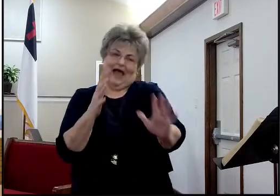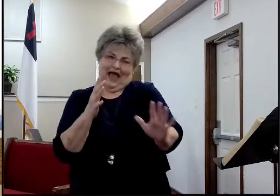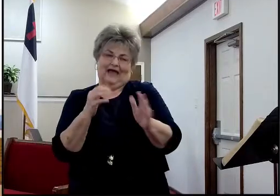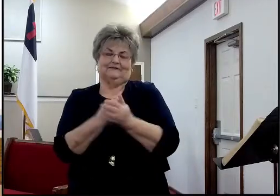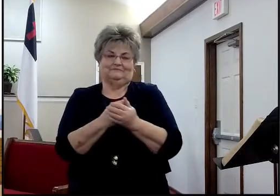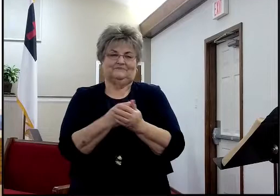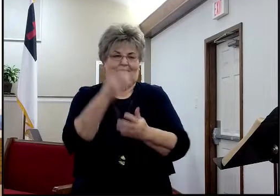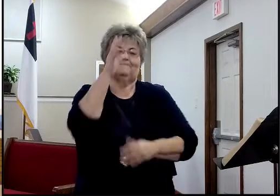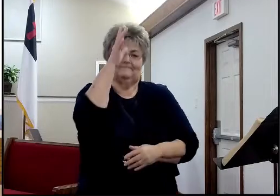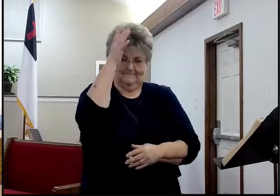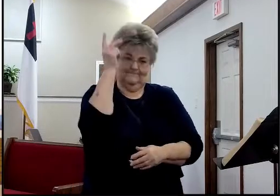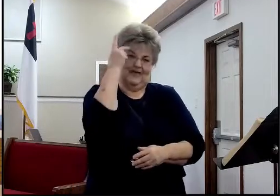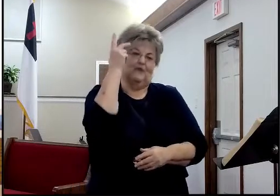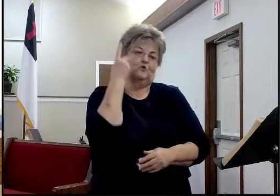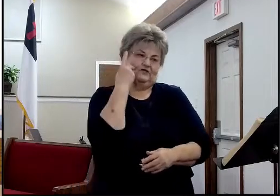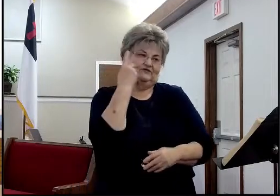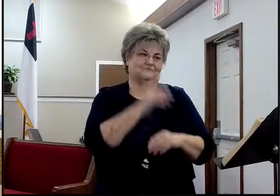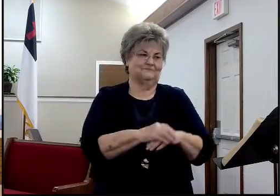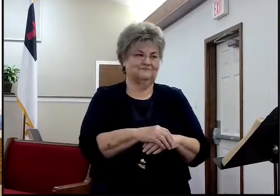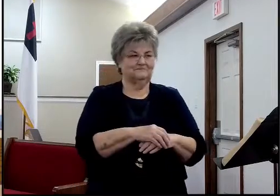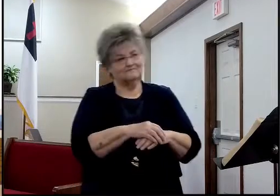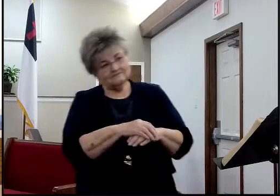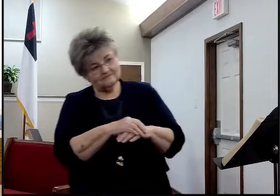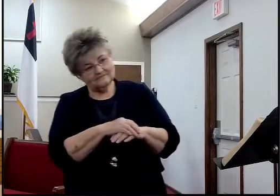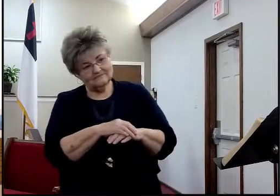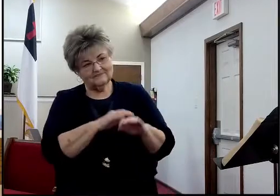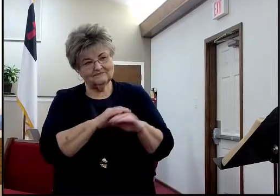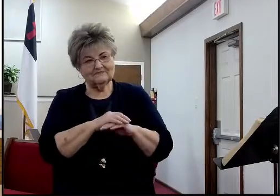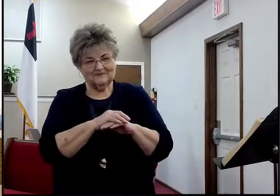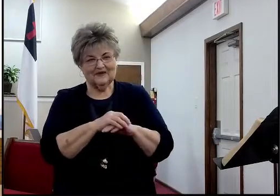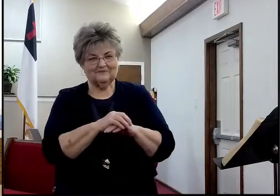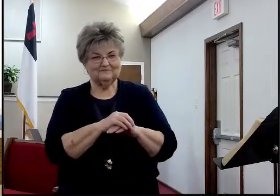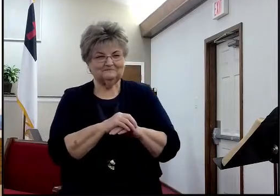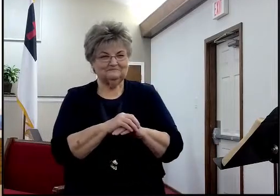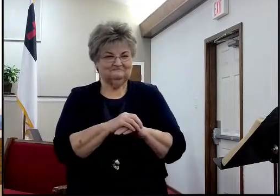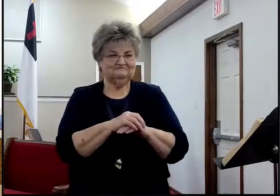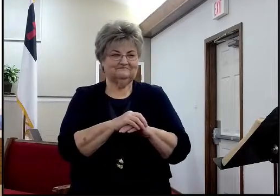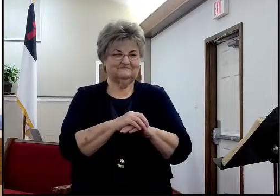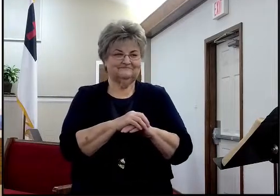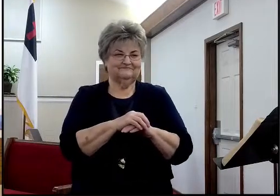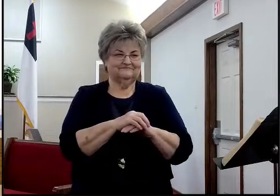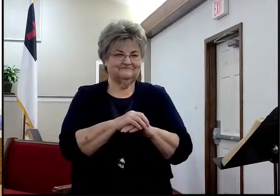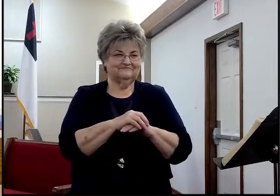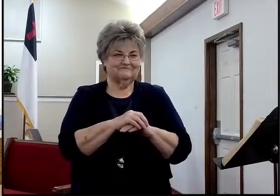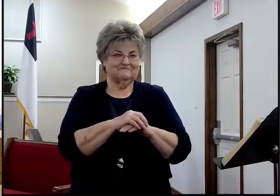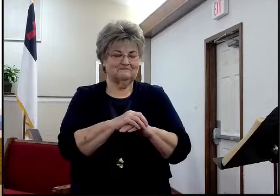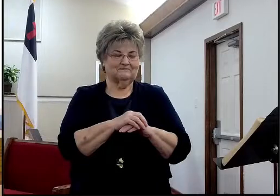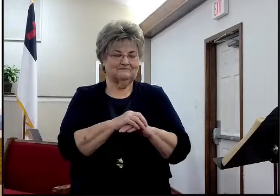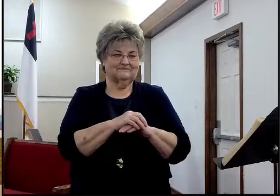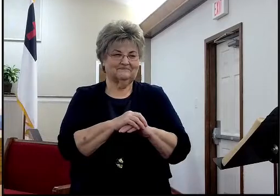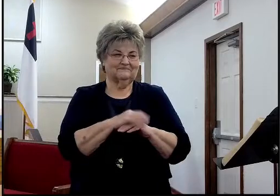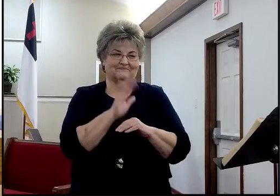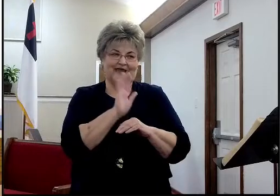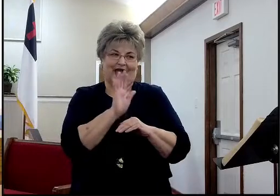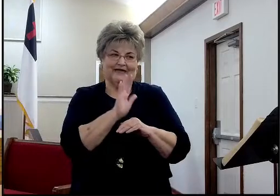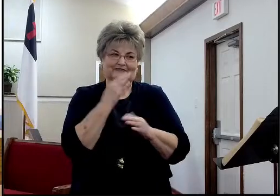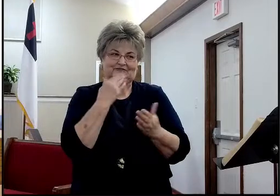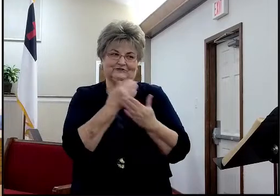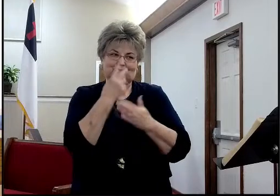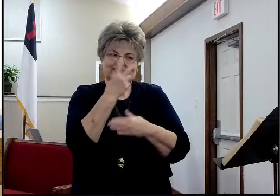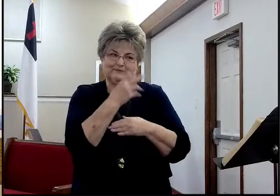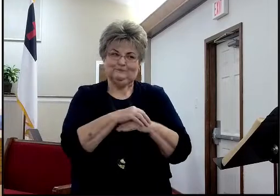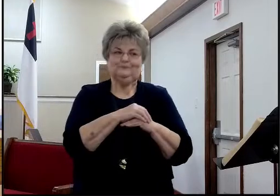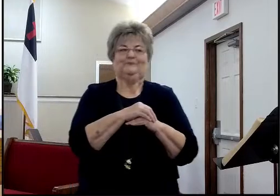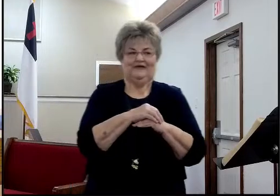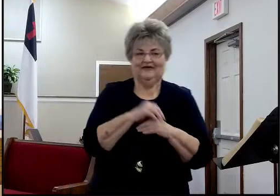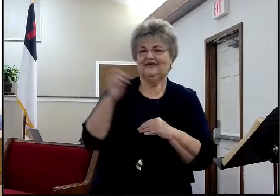need your help, though. So that's the traffic pattern. Everybody understands that, though? That's pretty simple. Okay, good. I need your help with some things. There's